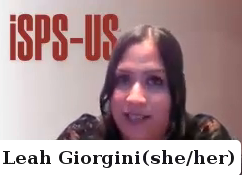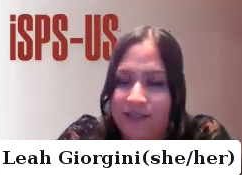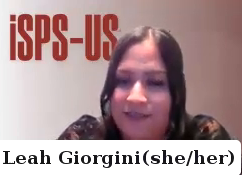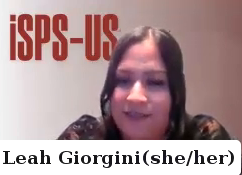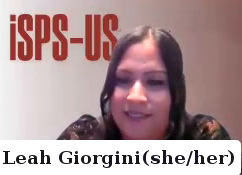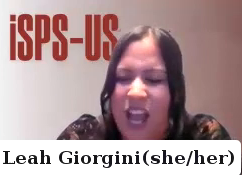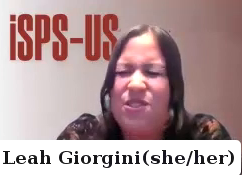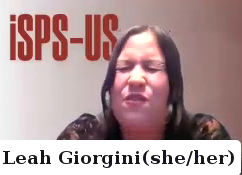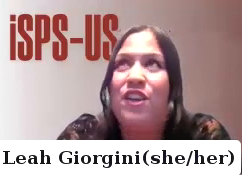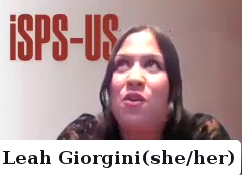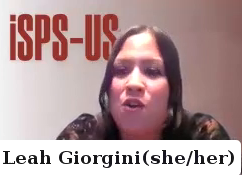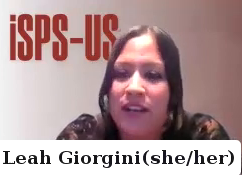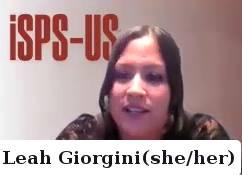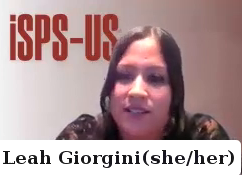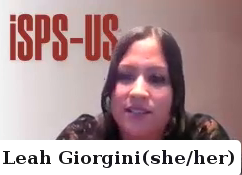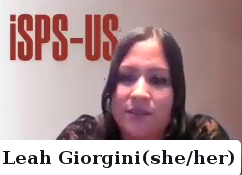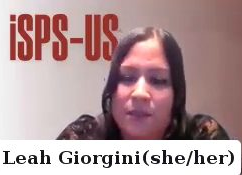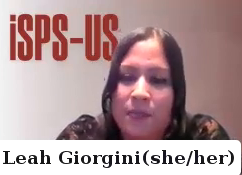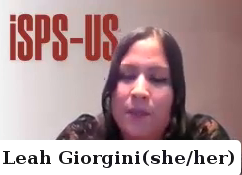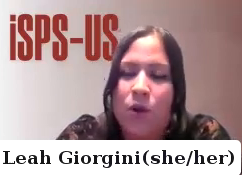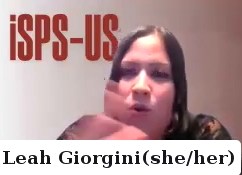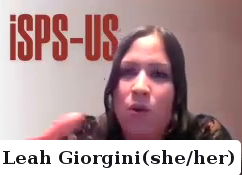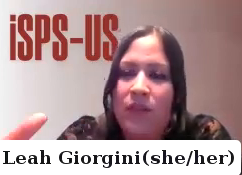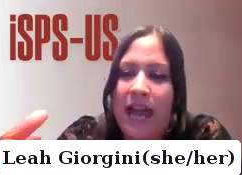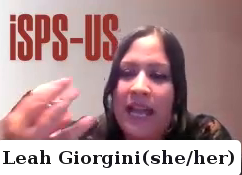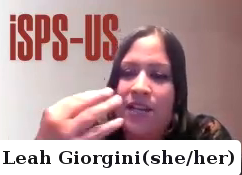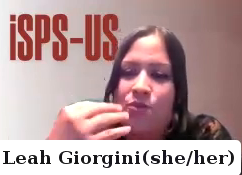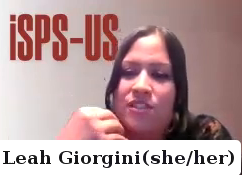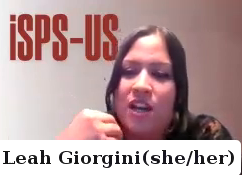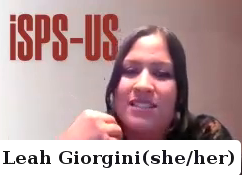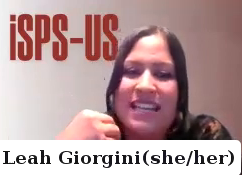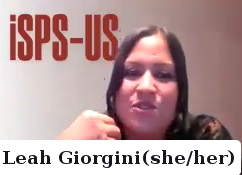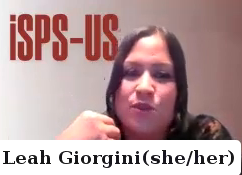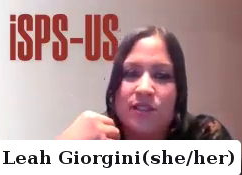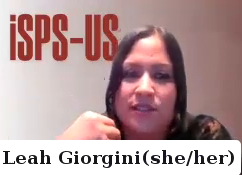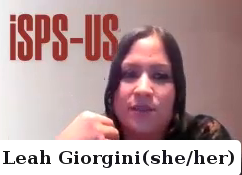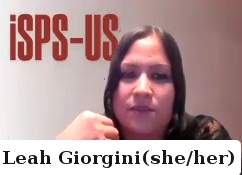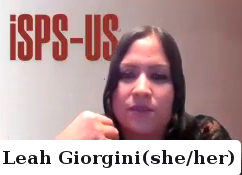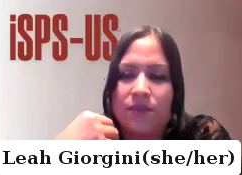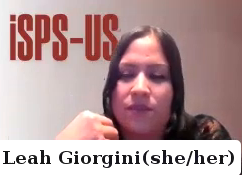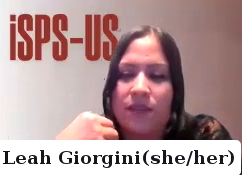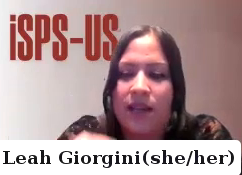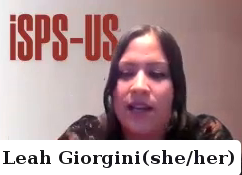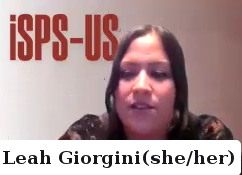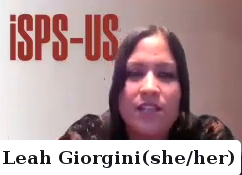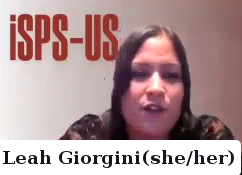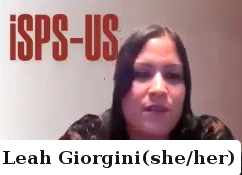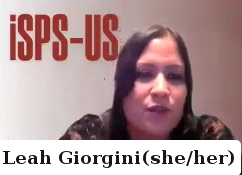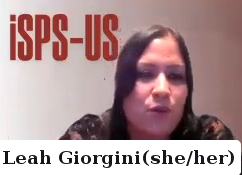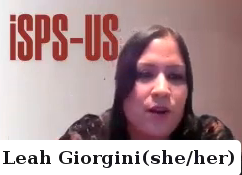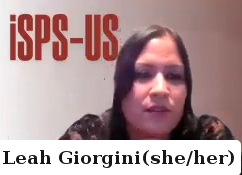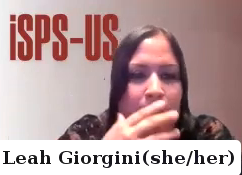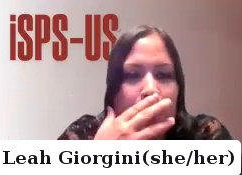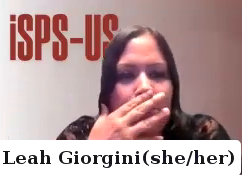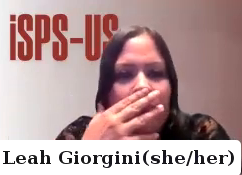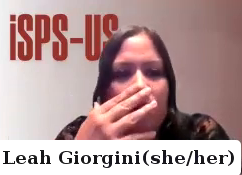angry I was furious but all the anger was turned inwards and you'll see